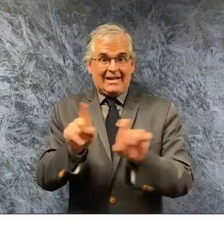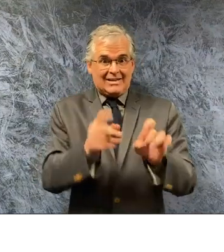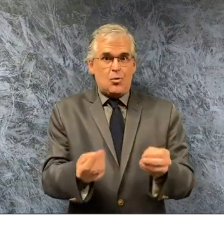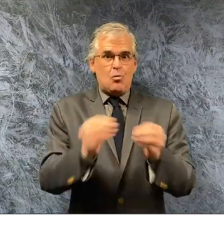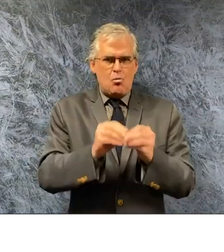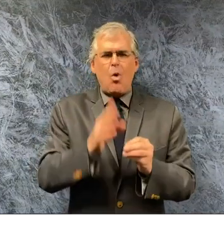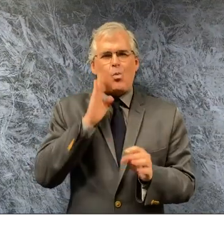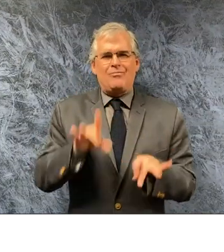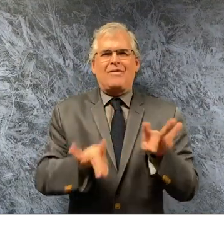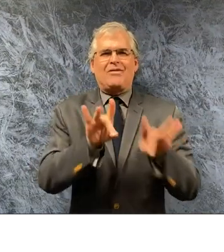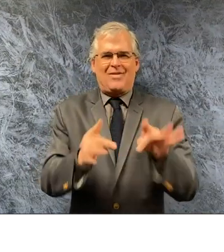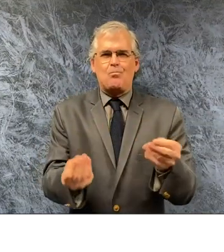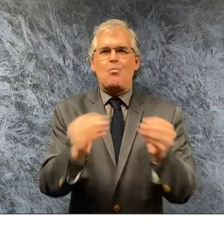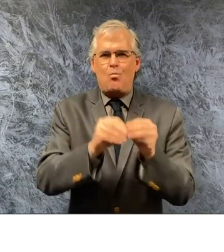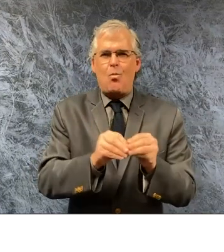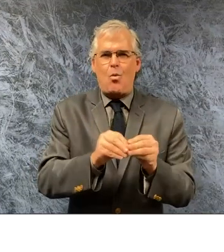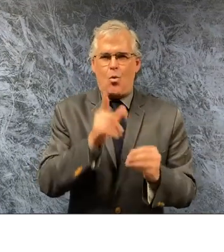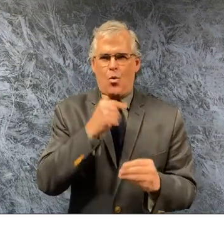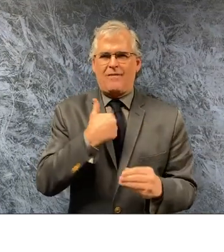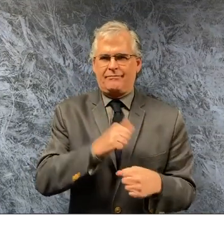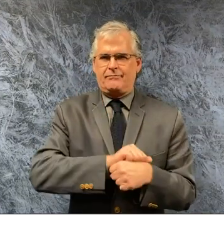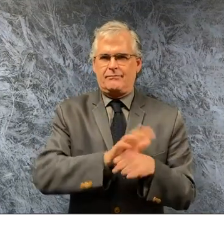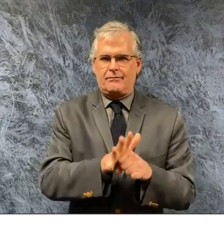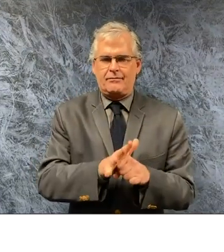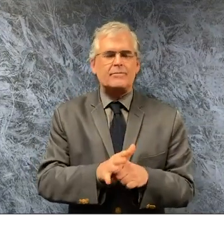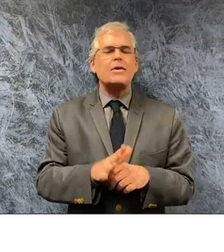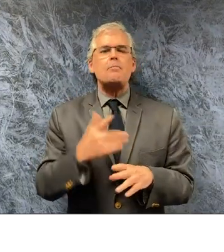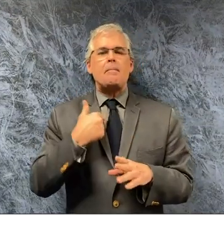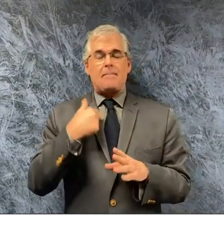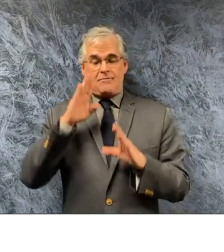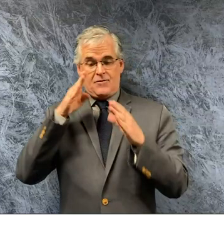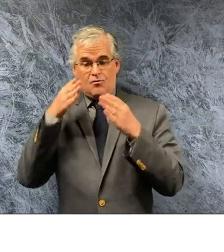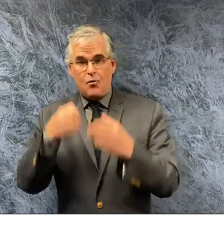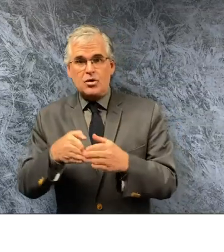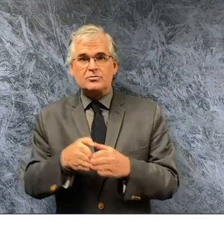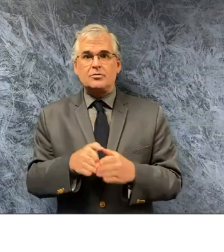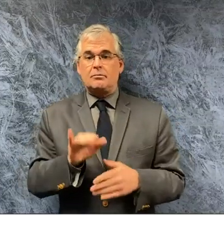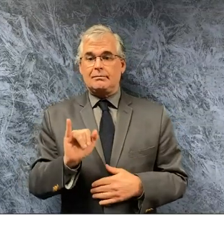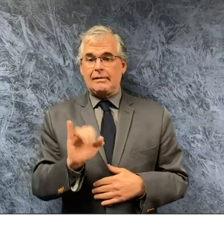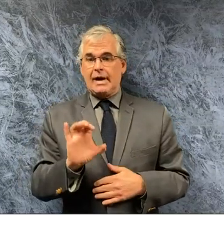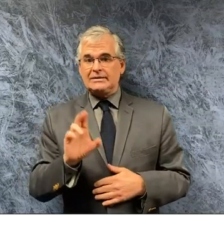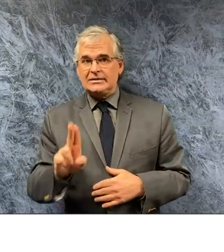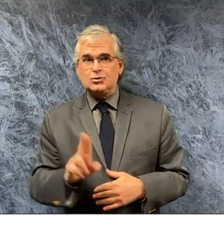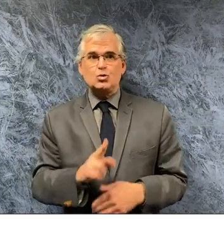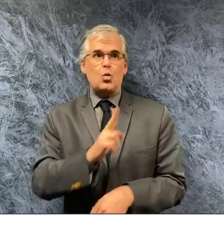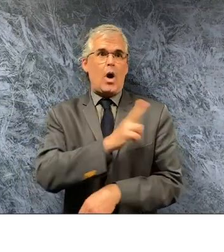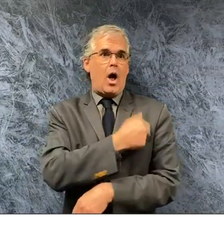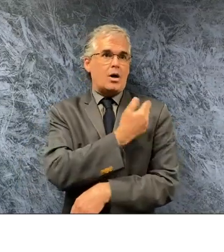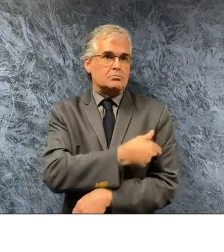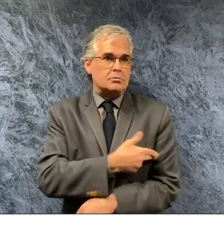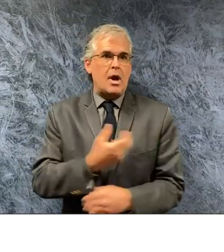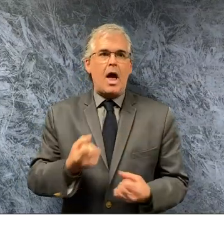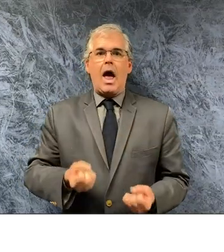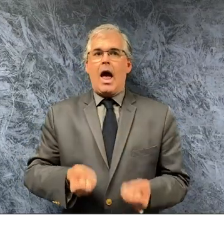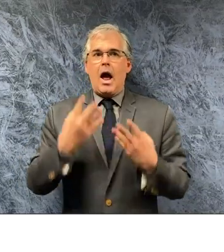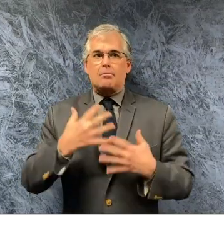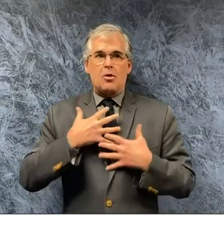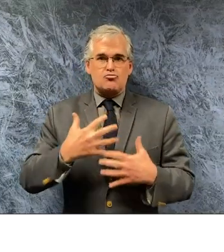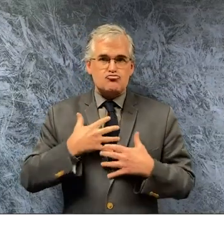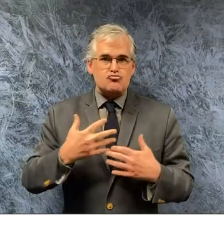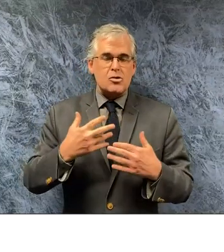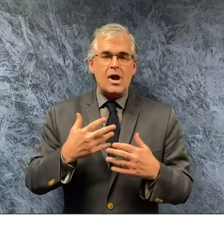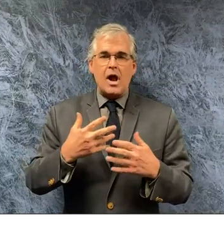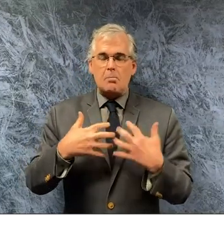hospitalizations intensive care unit hospitalizations ventilator usage and